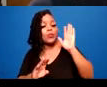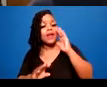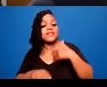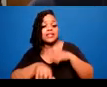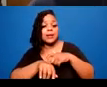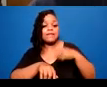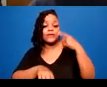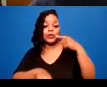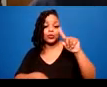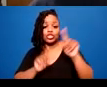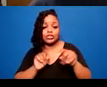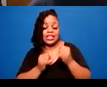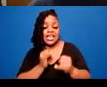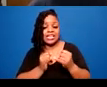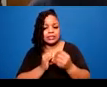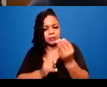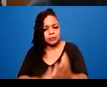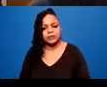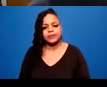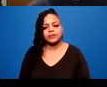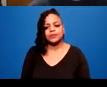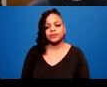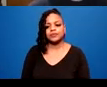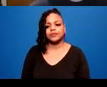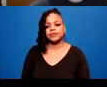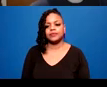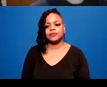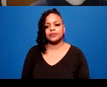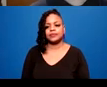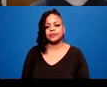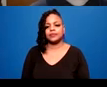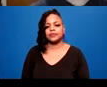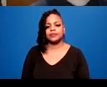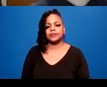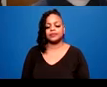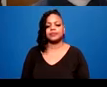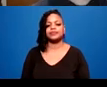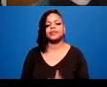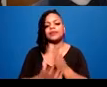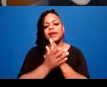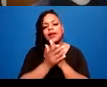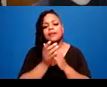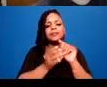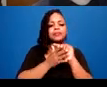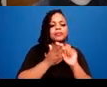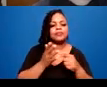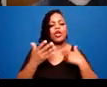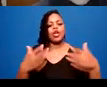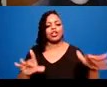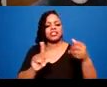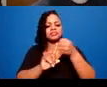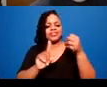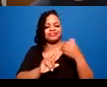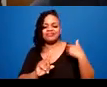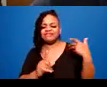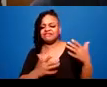I will expand on some of these a little earlier. In the slide is an image of